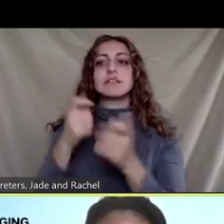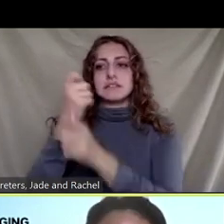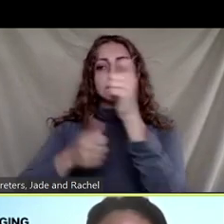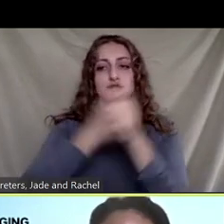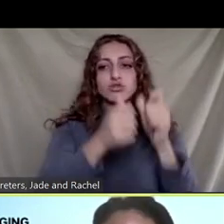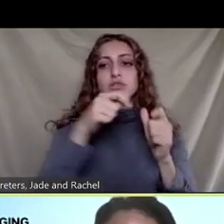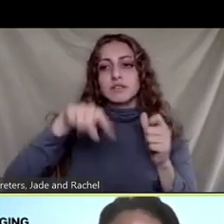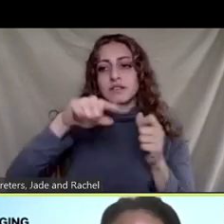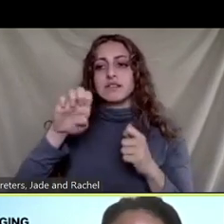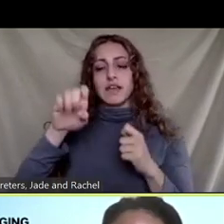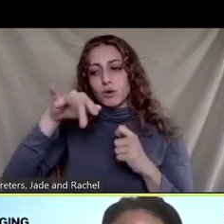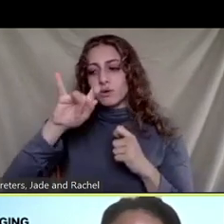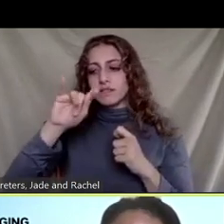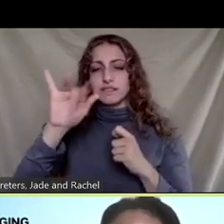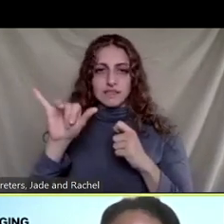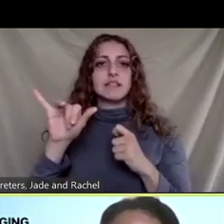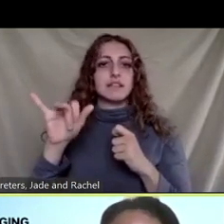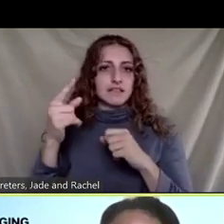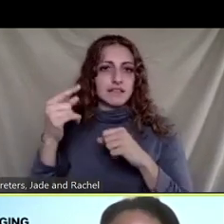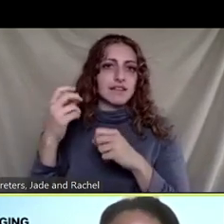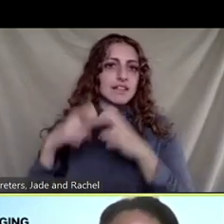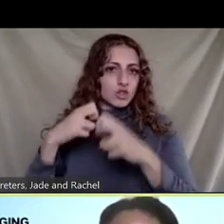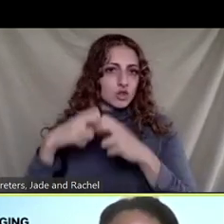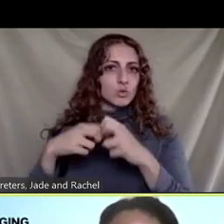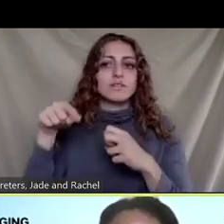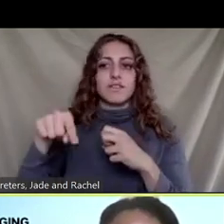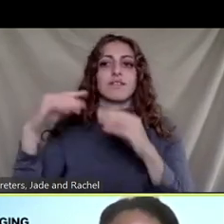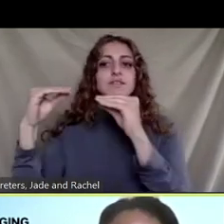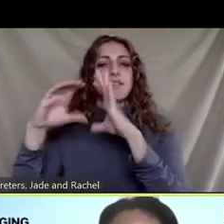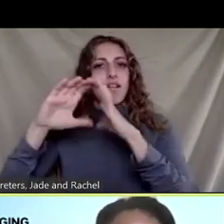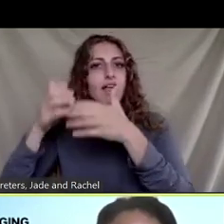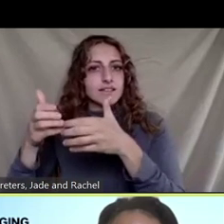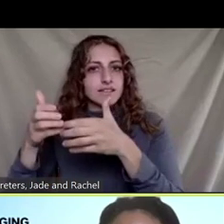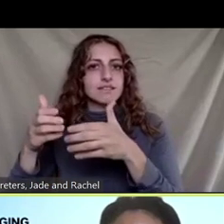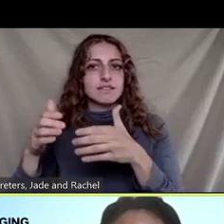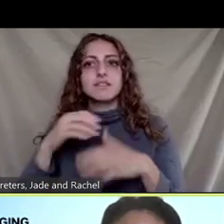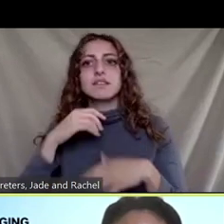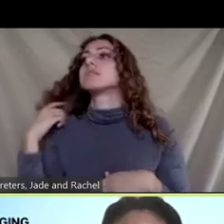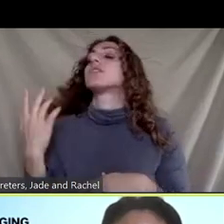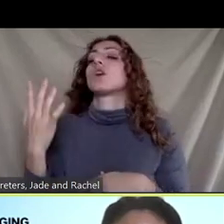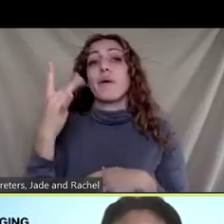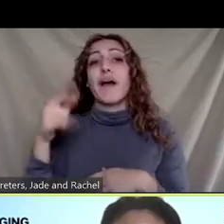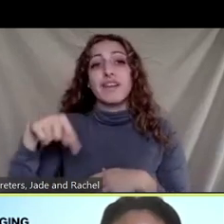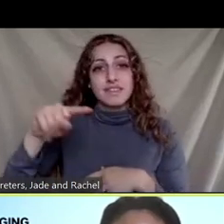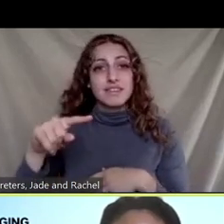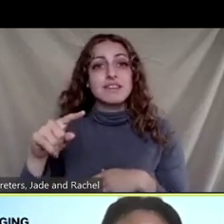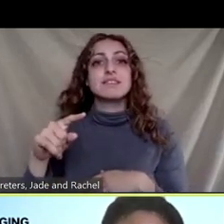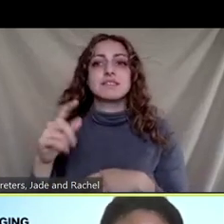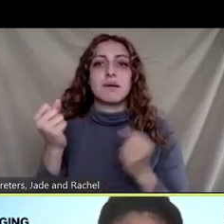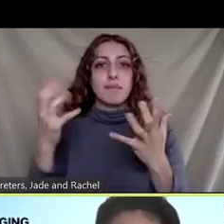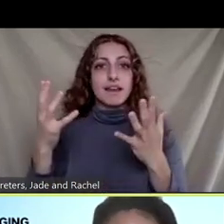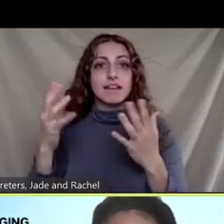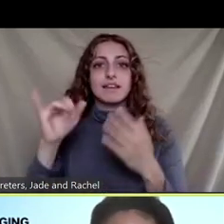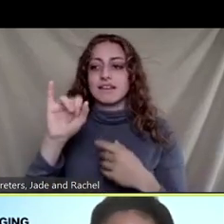because the end point of um a lot of these industries is uh harmful